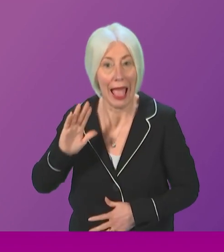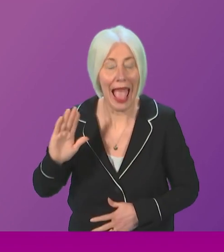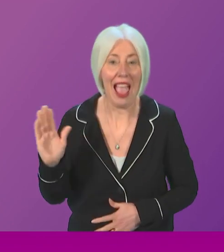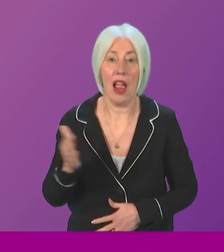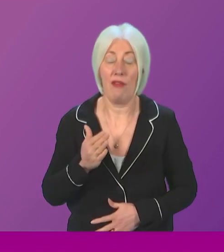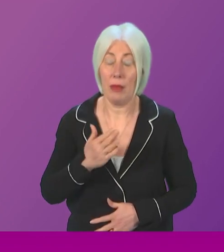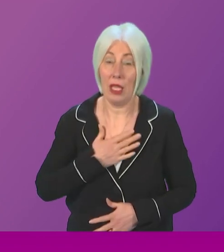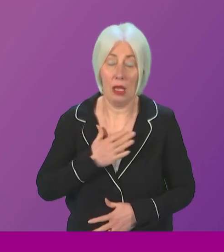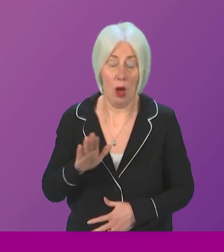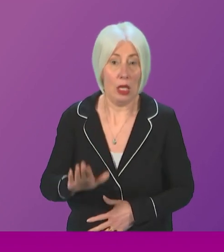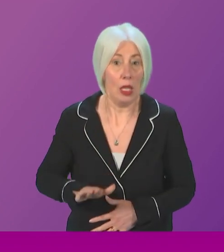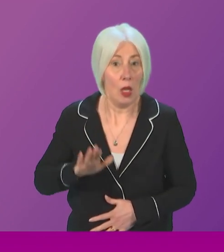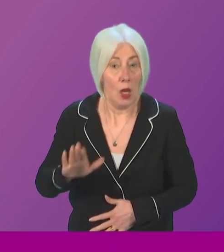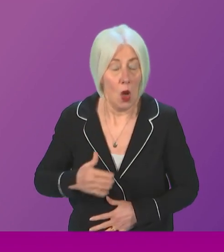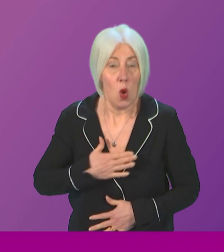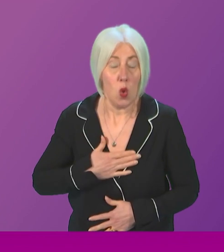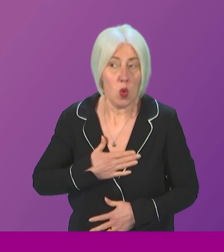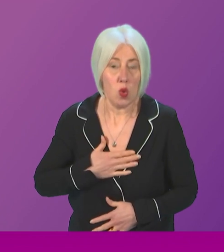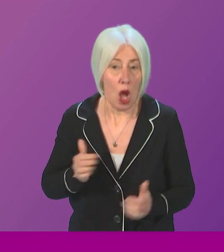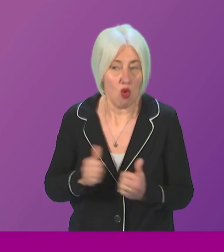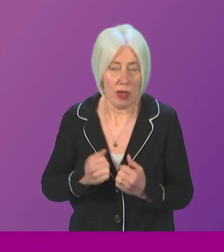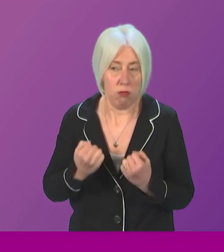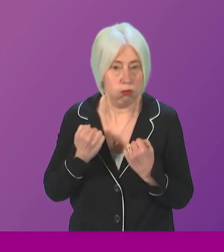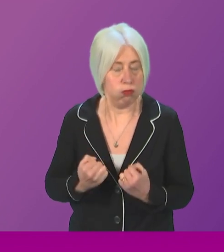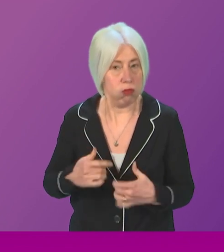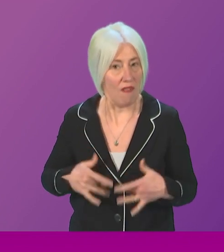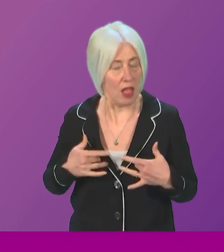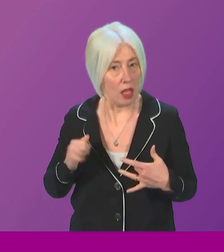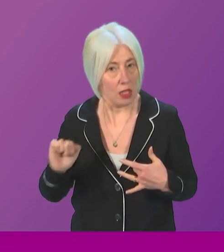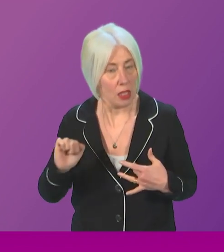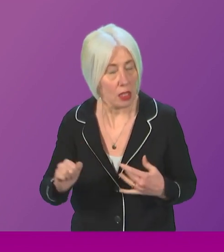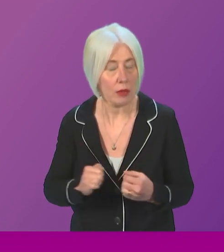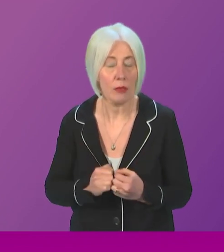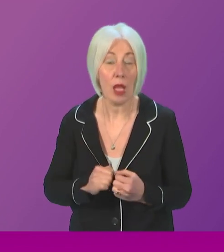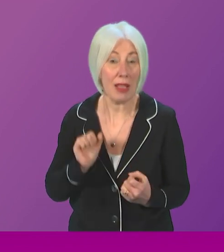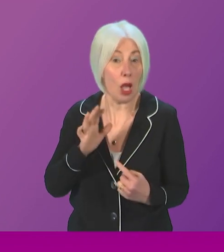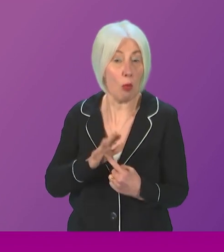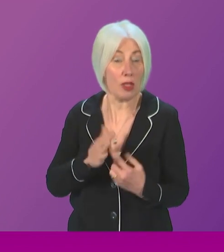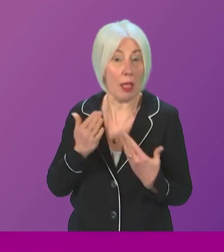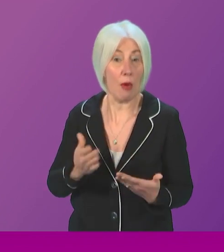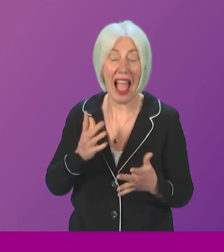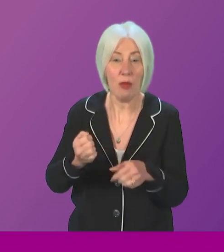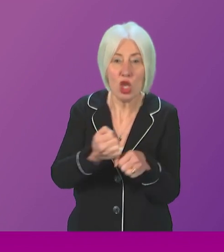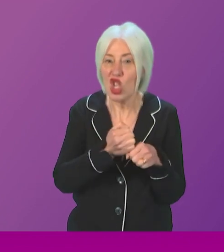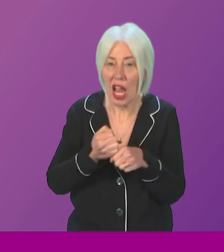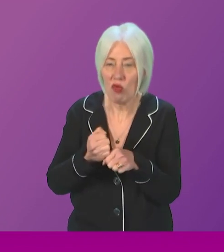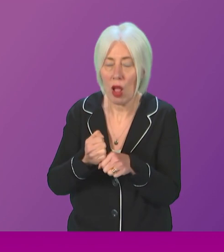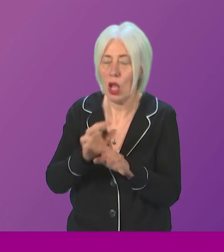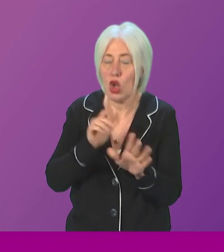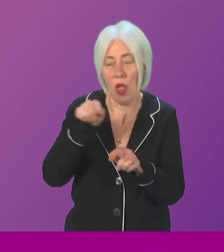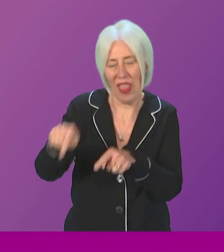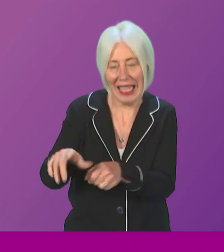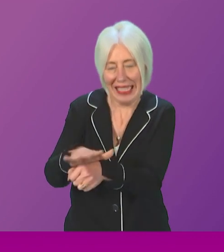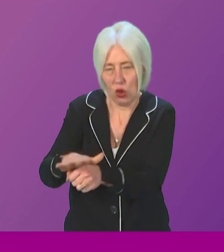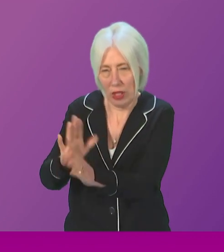would sympathise with the strong feelings of the victim. And it's important to say at this stage, talking in the general, not about that specific case,